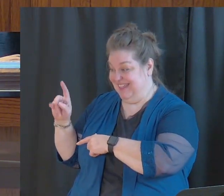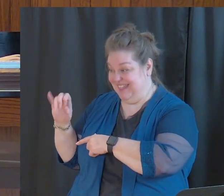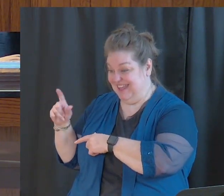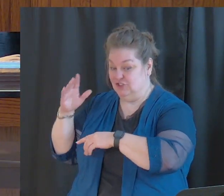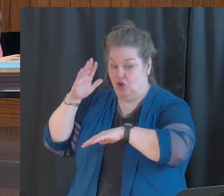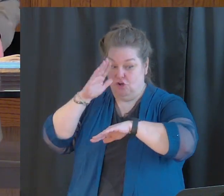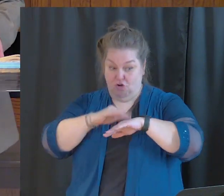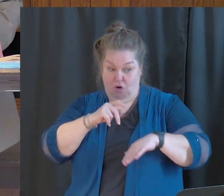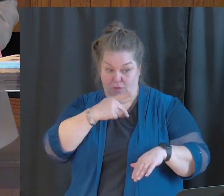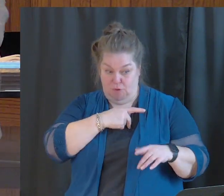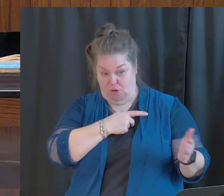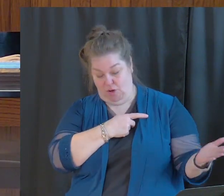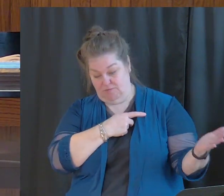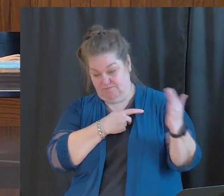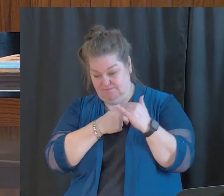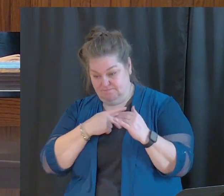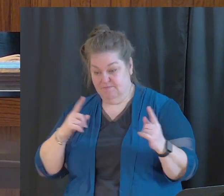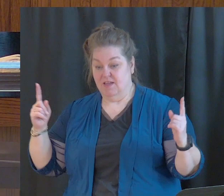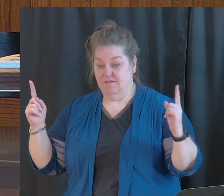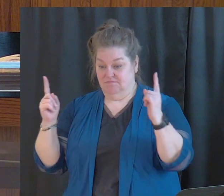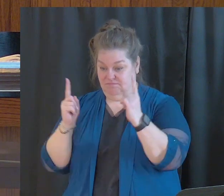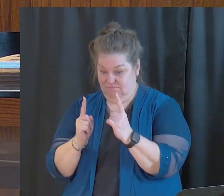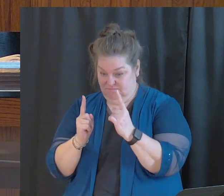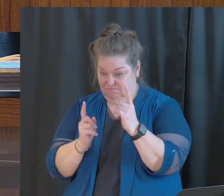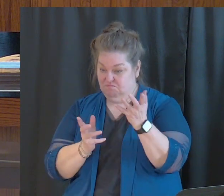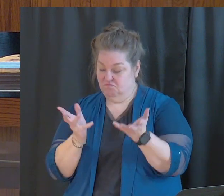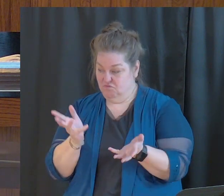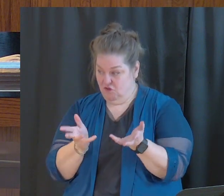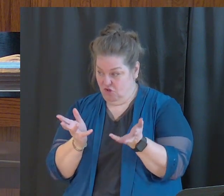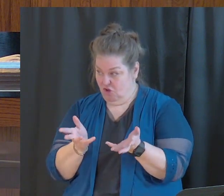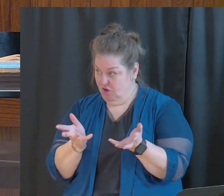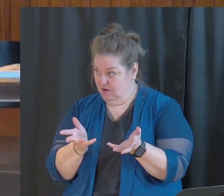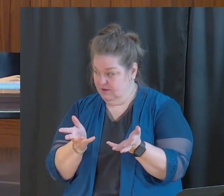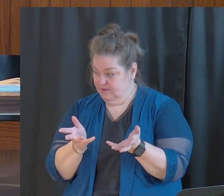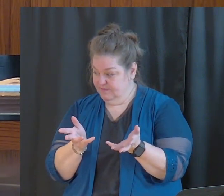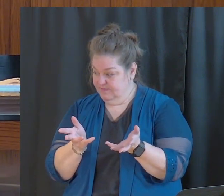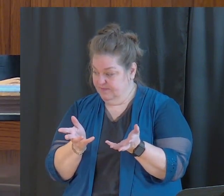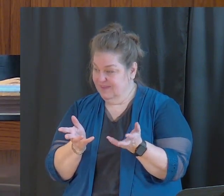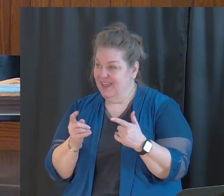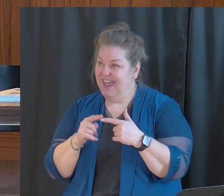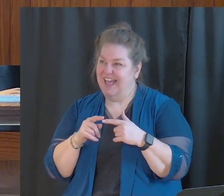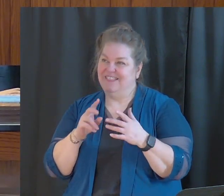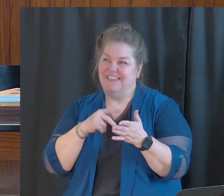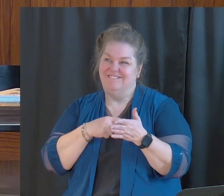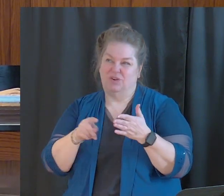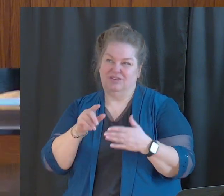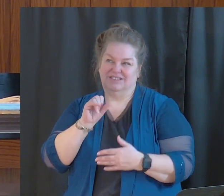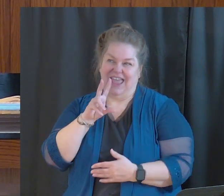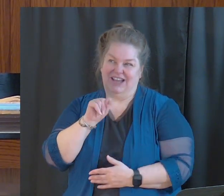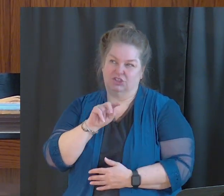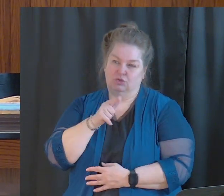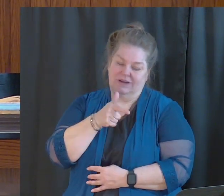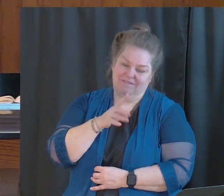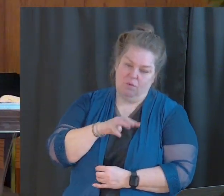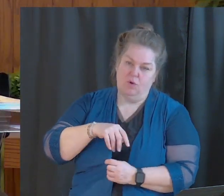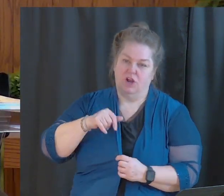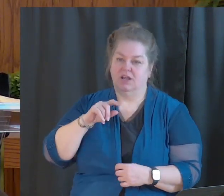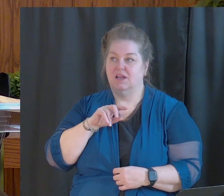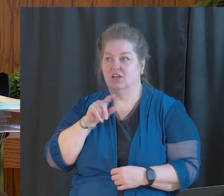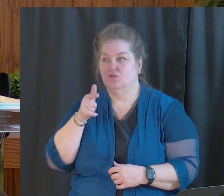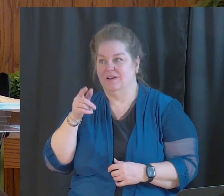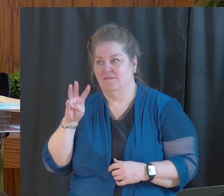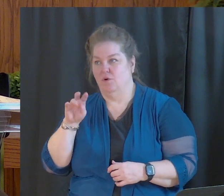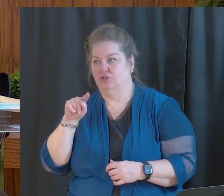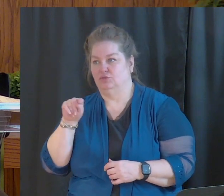front of him to have a conversation, and this conversation we see from these verses in Acts 24, 24 and 25, it says that